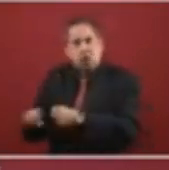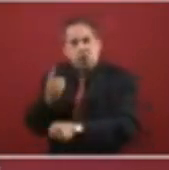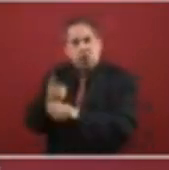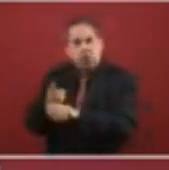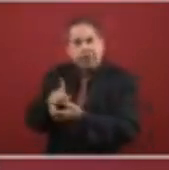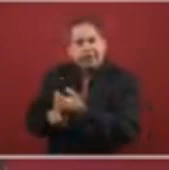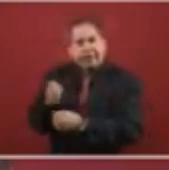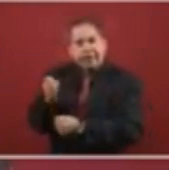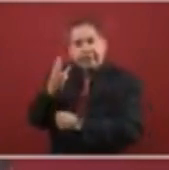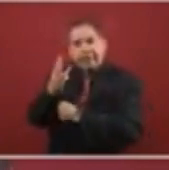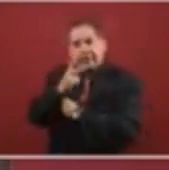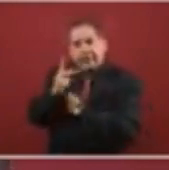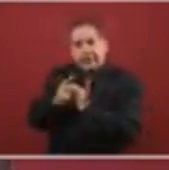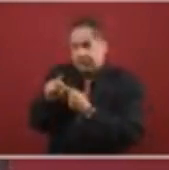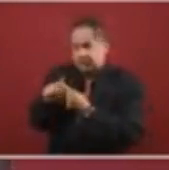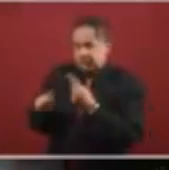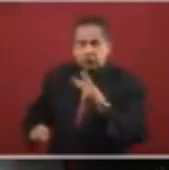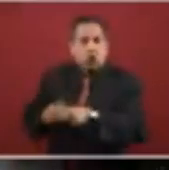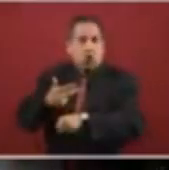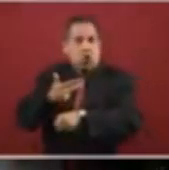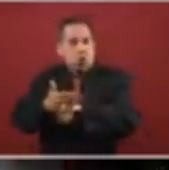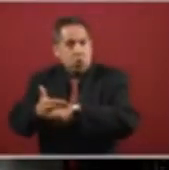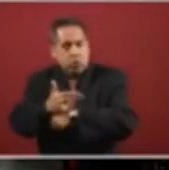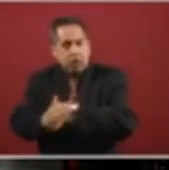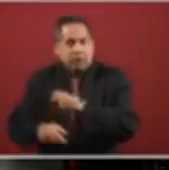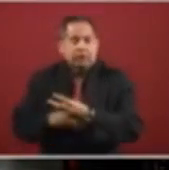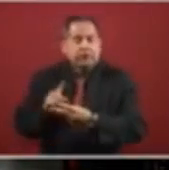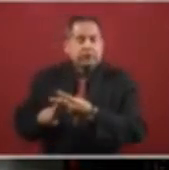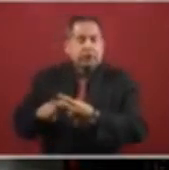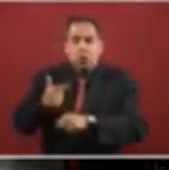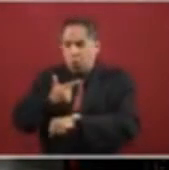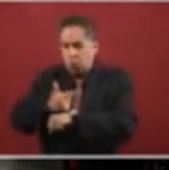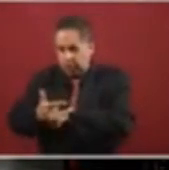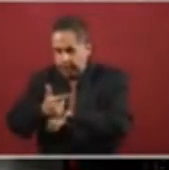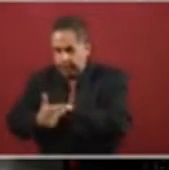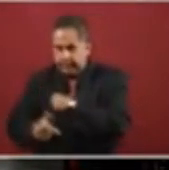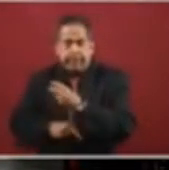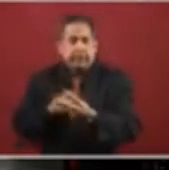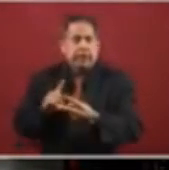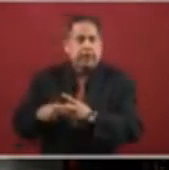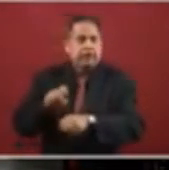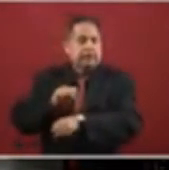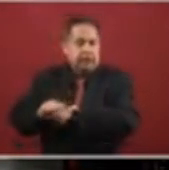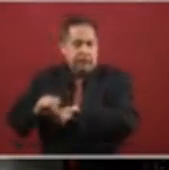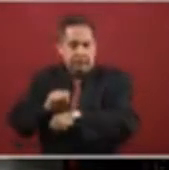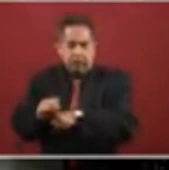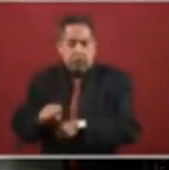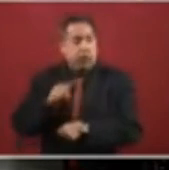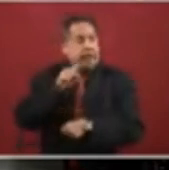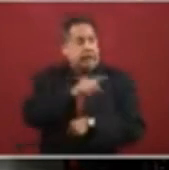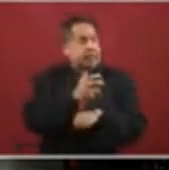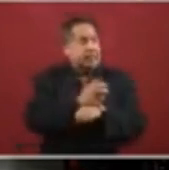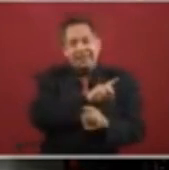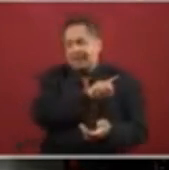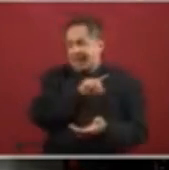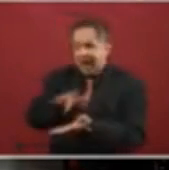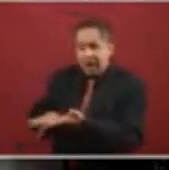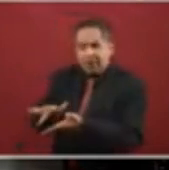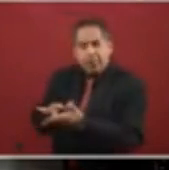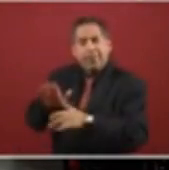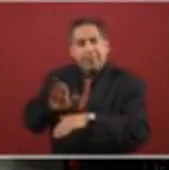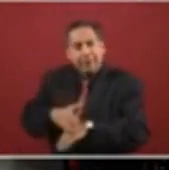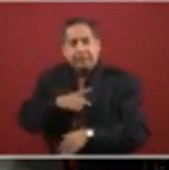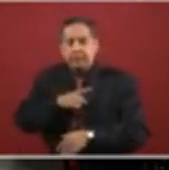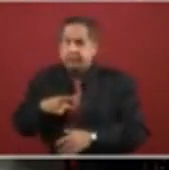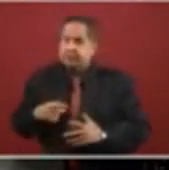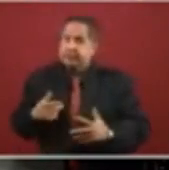investments on the three countries, Honduras, Guatemala, and El Salvador. So